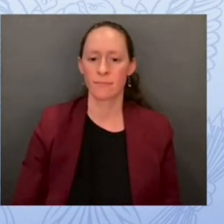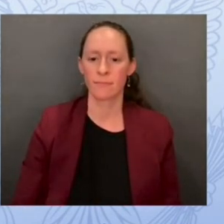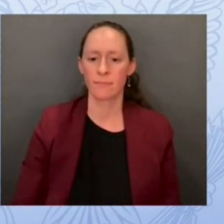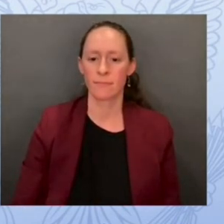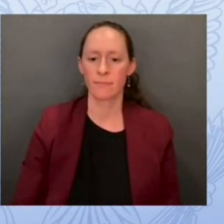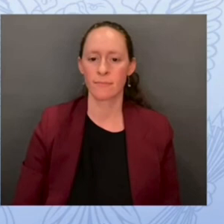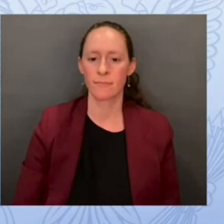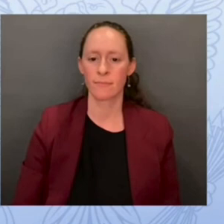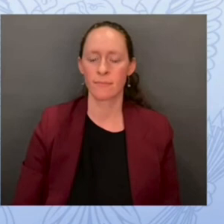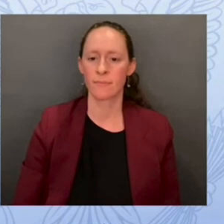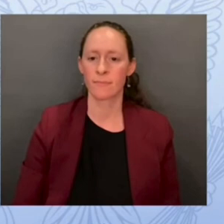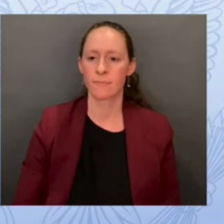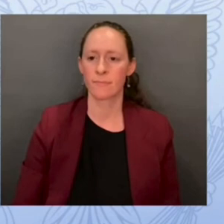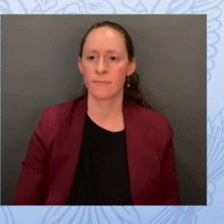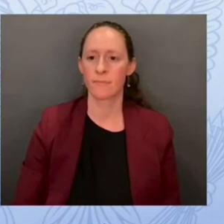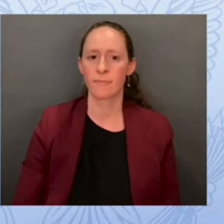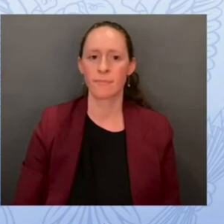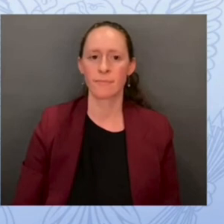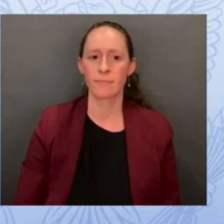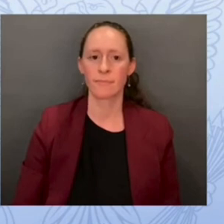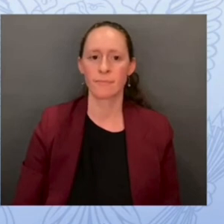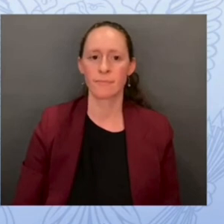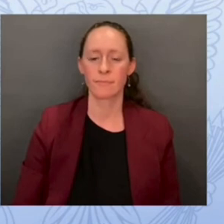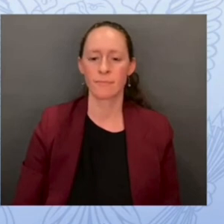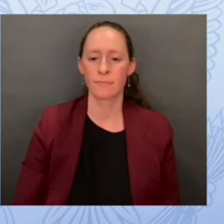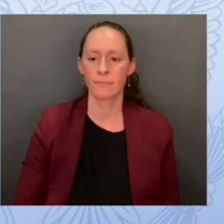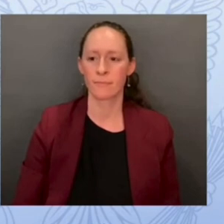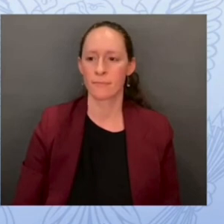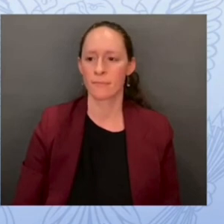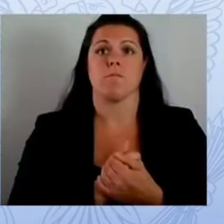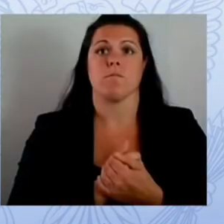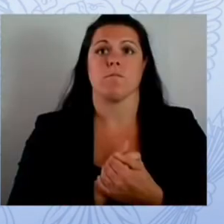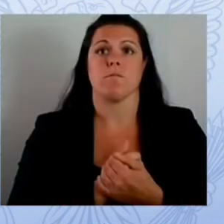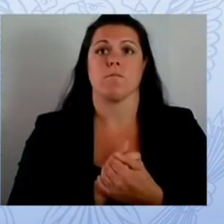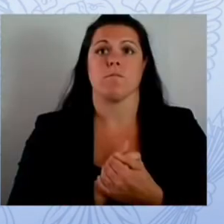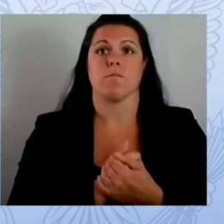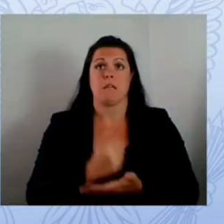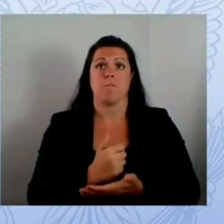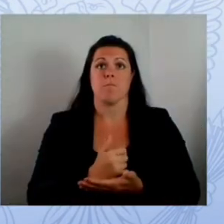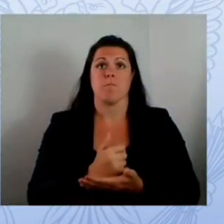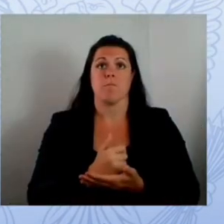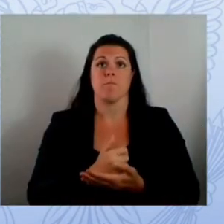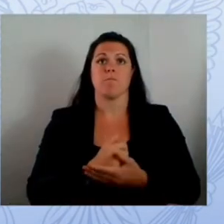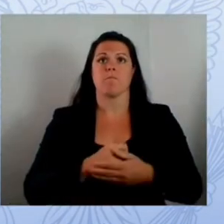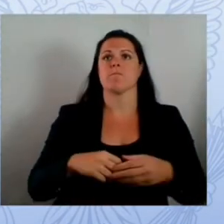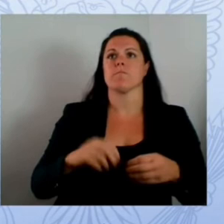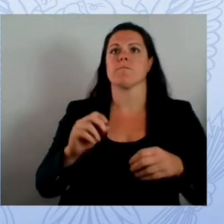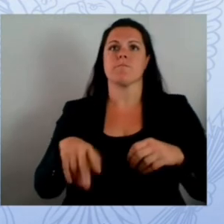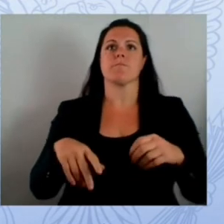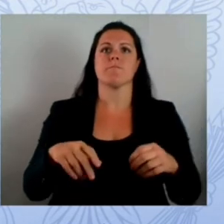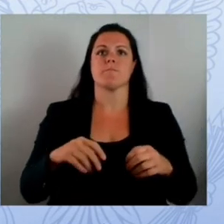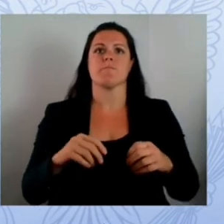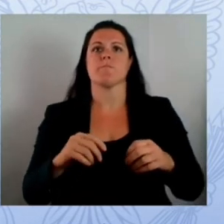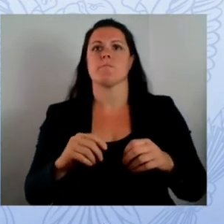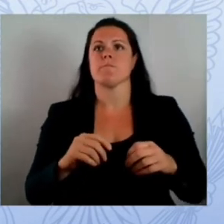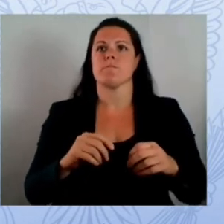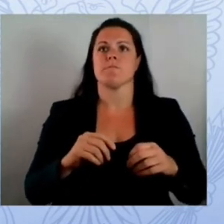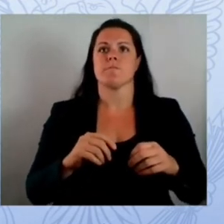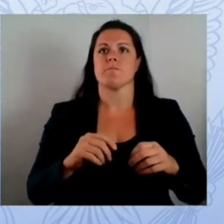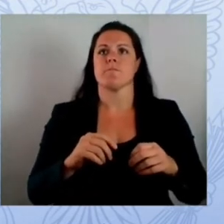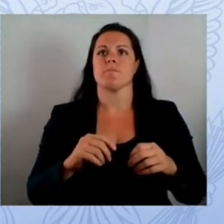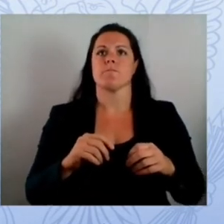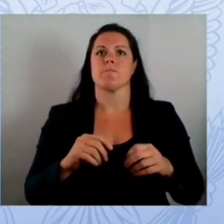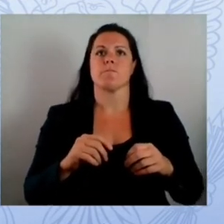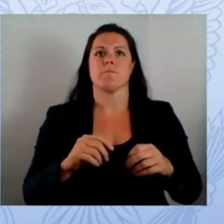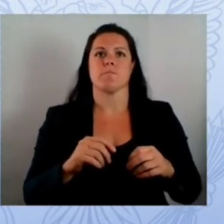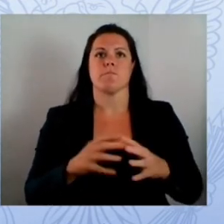we made a critical decision to actually shut down all systems that benefited us at two levels number one out of the 11 million